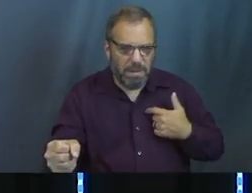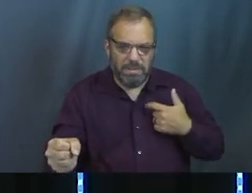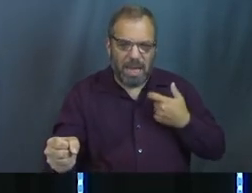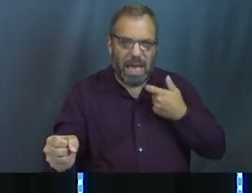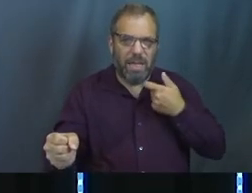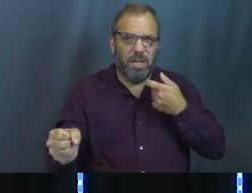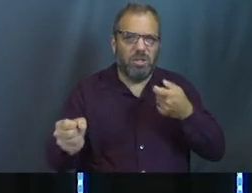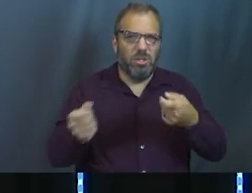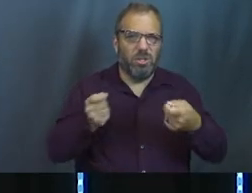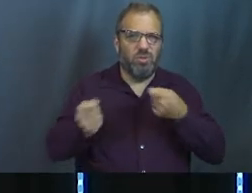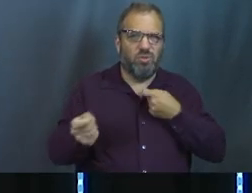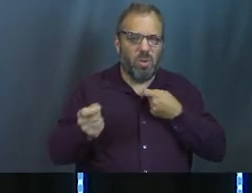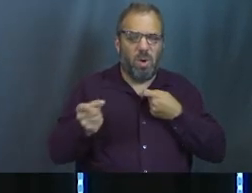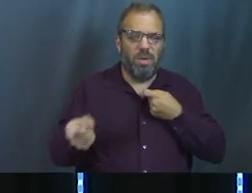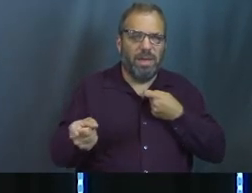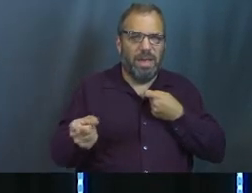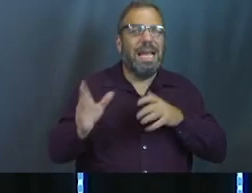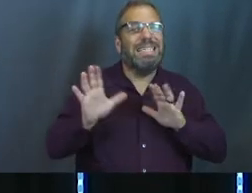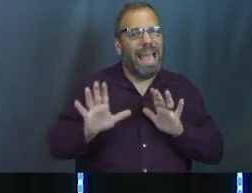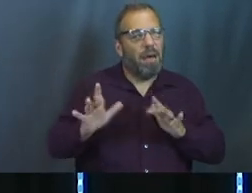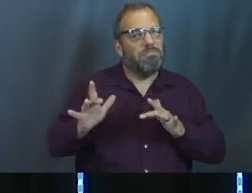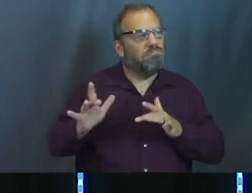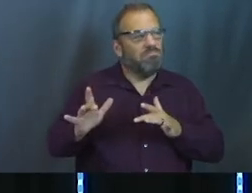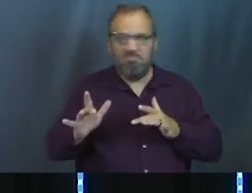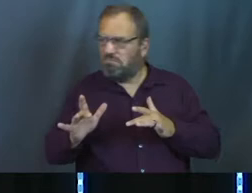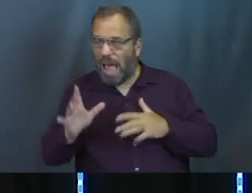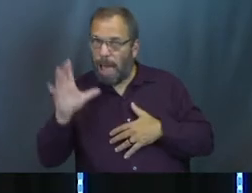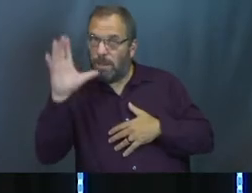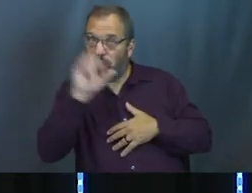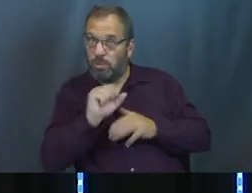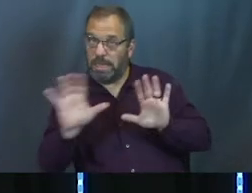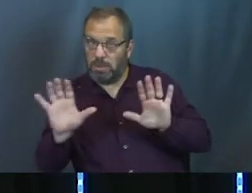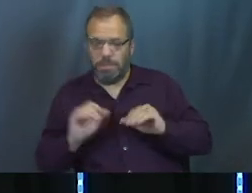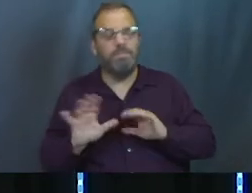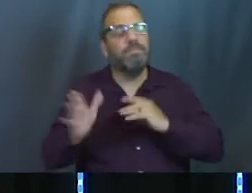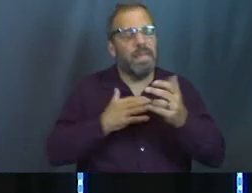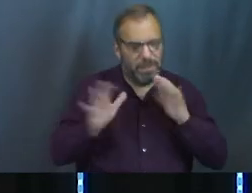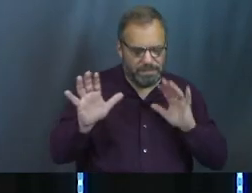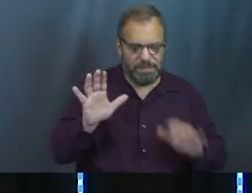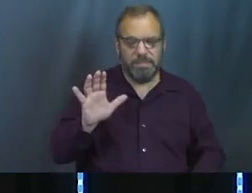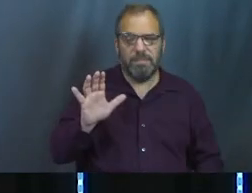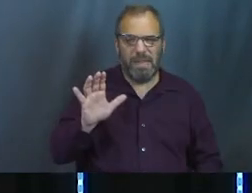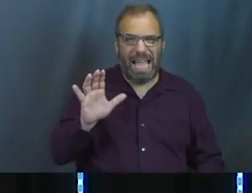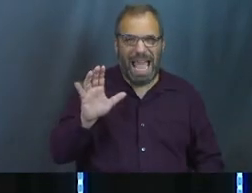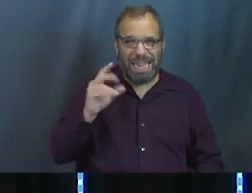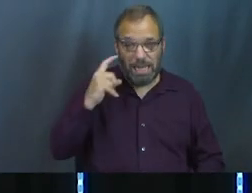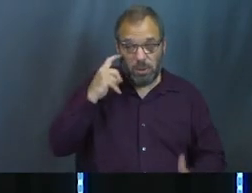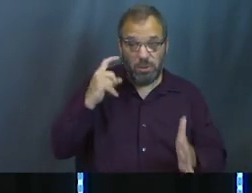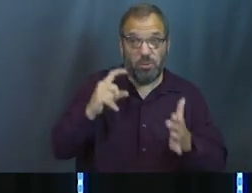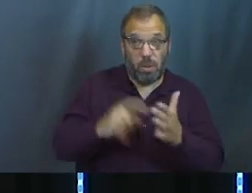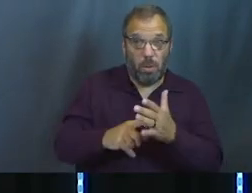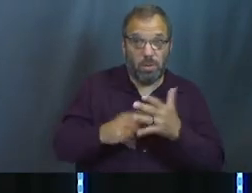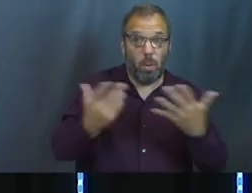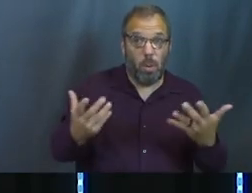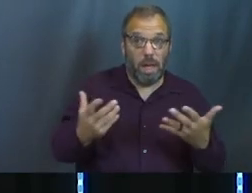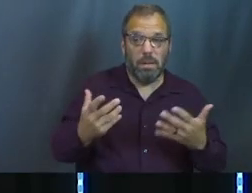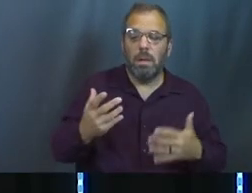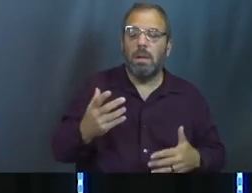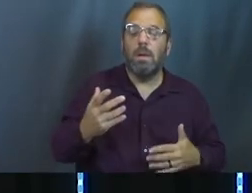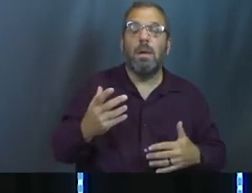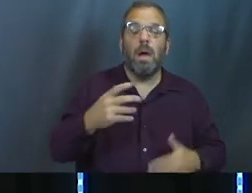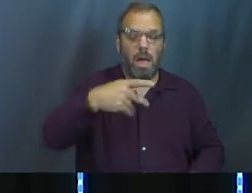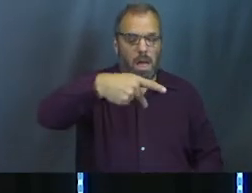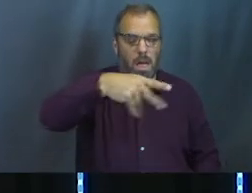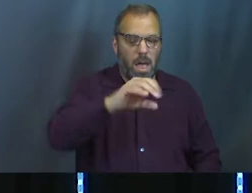and have Joseph around. So again, this is leaning in, and I'm just kind of assuming on this. But I think what you see here is, you see,